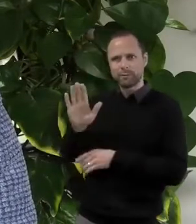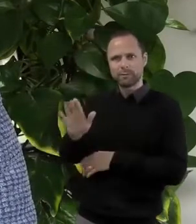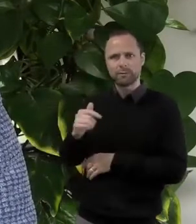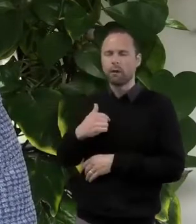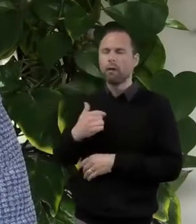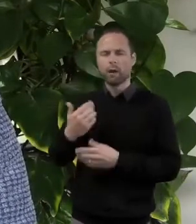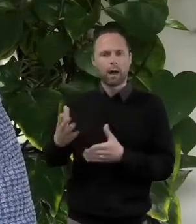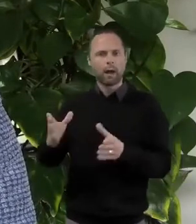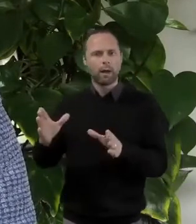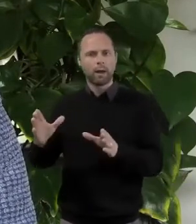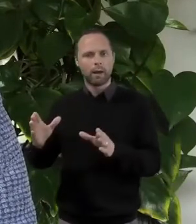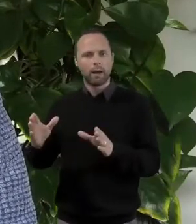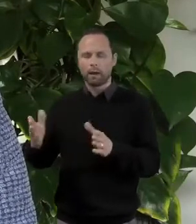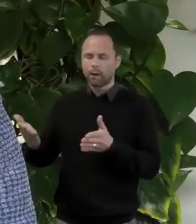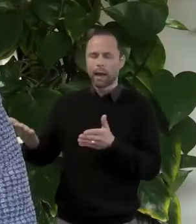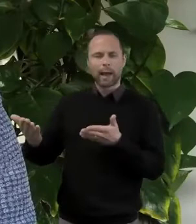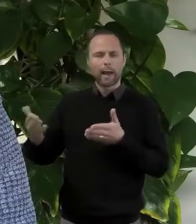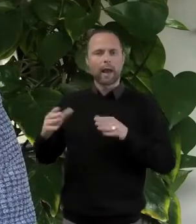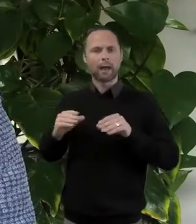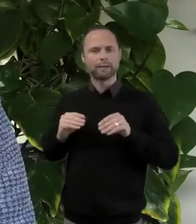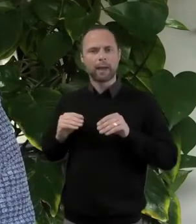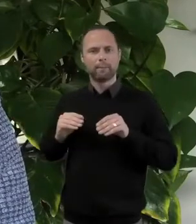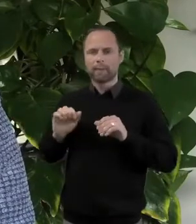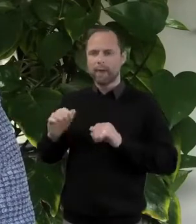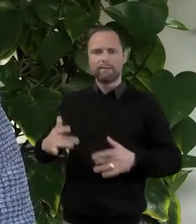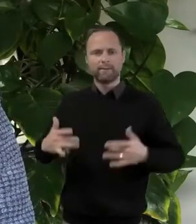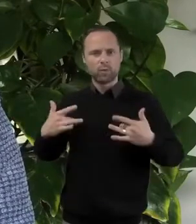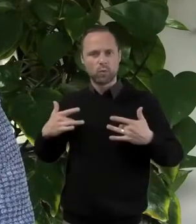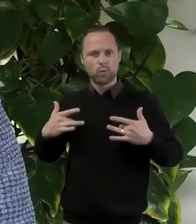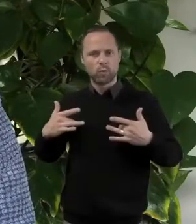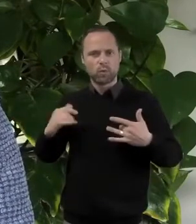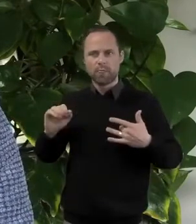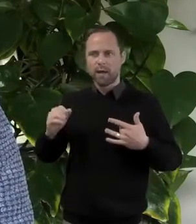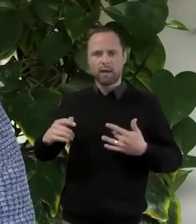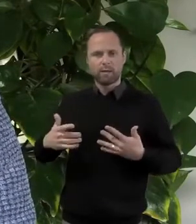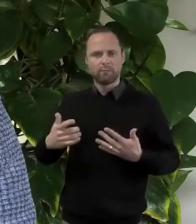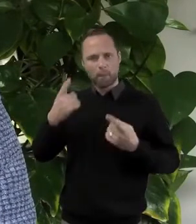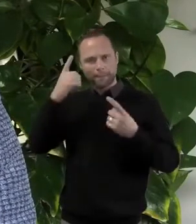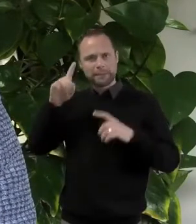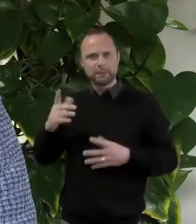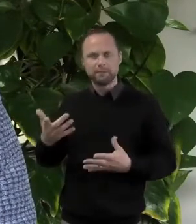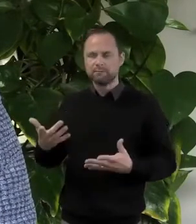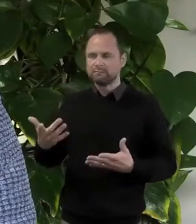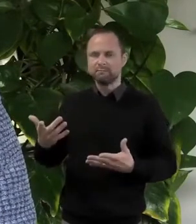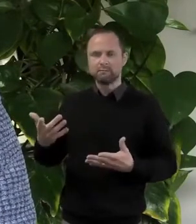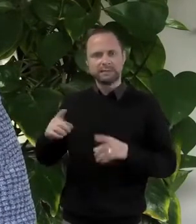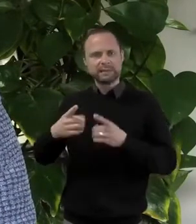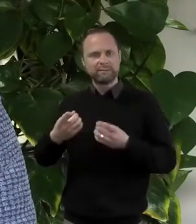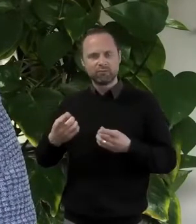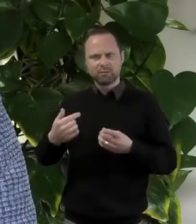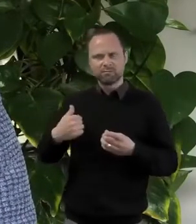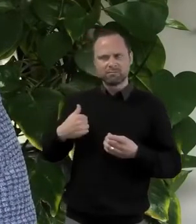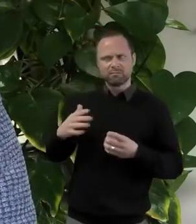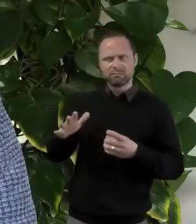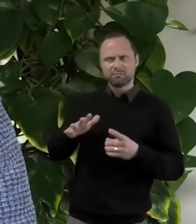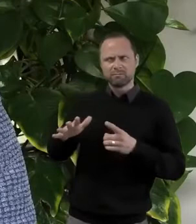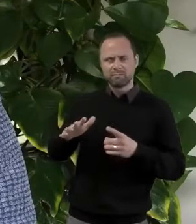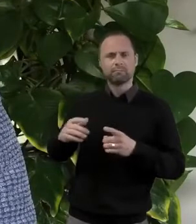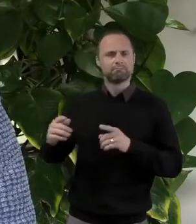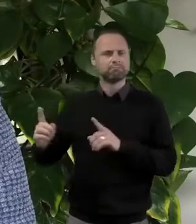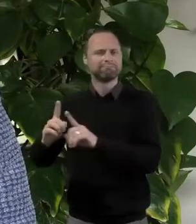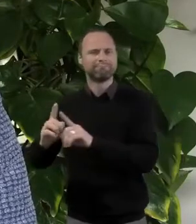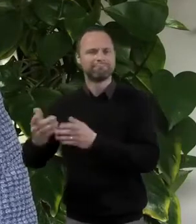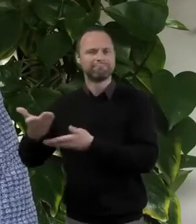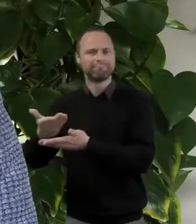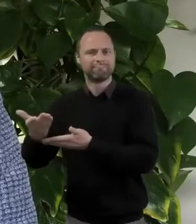me, accepting their views that are perhaps different, that perhaps it challenges me, but